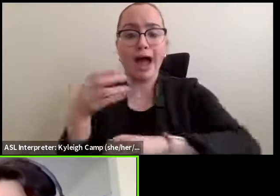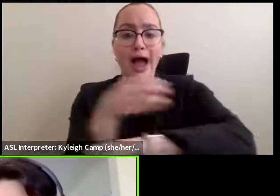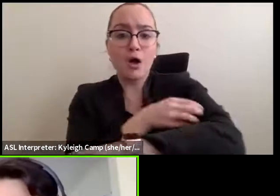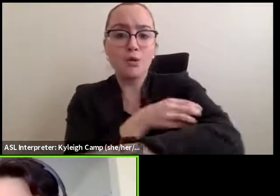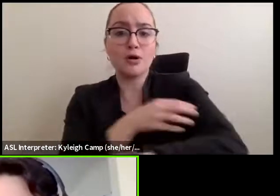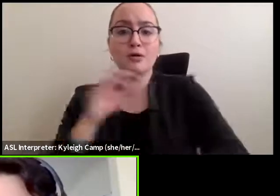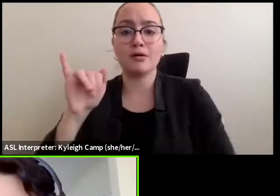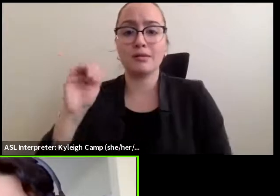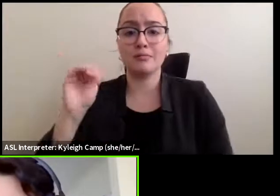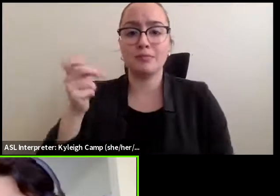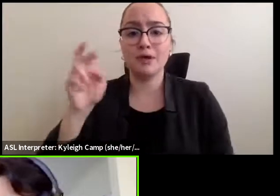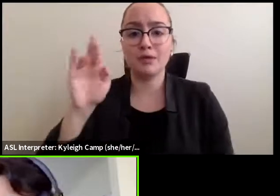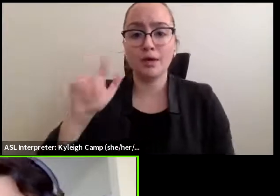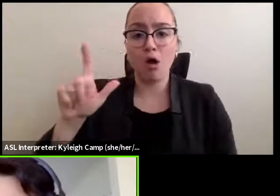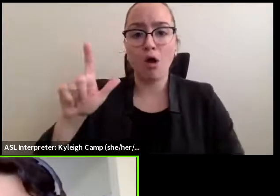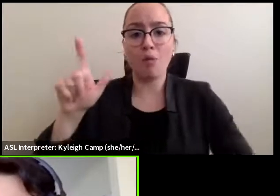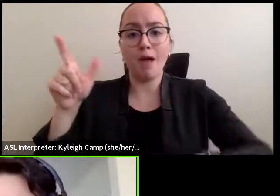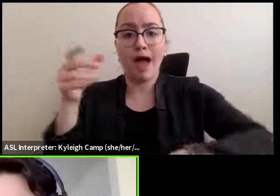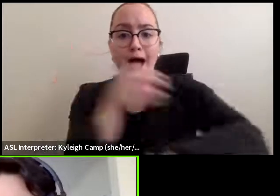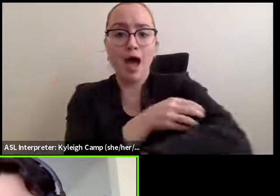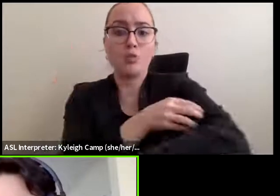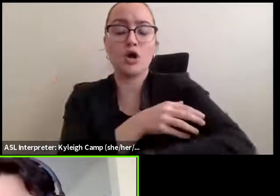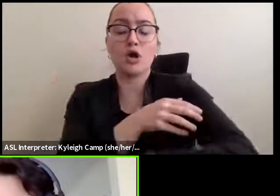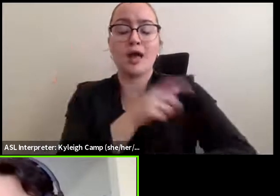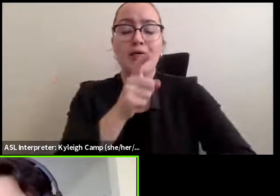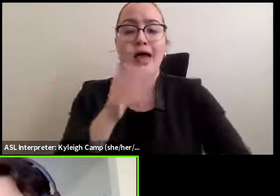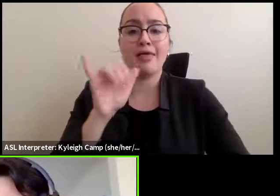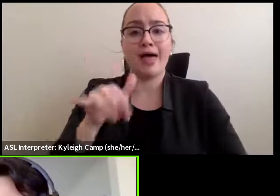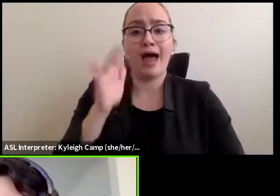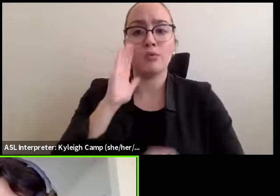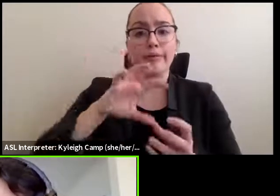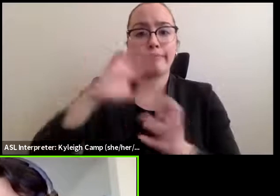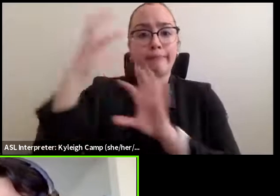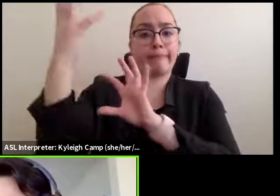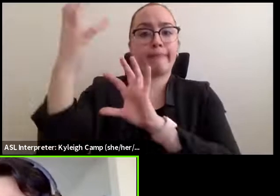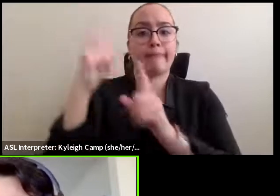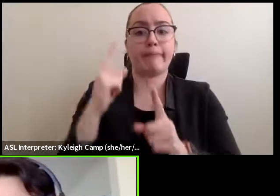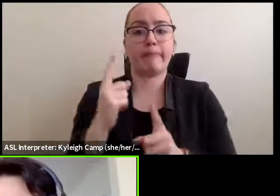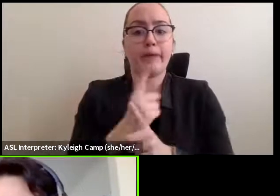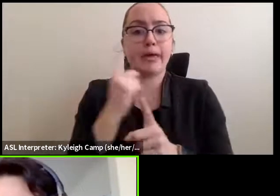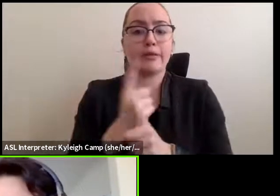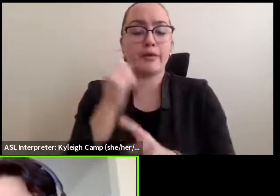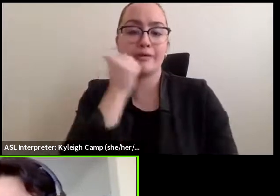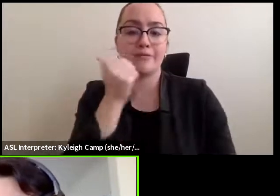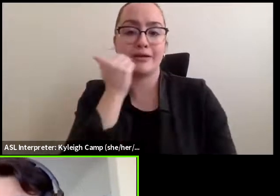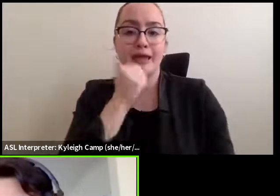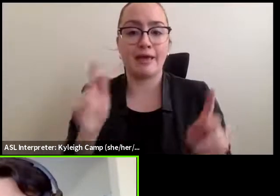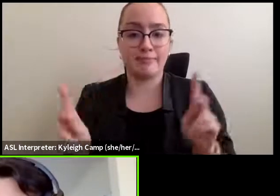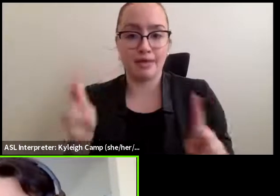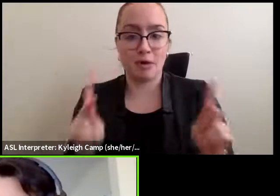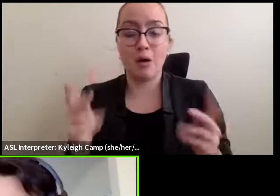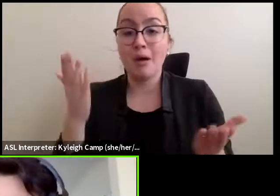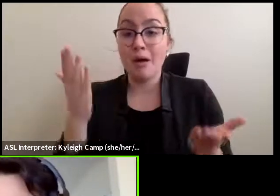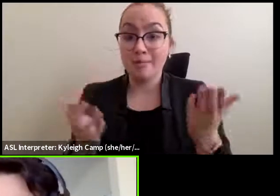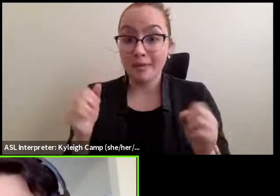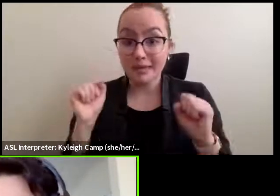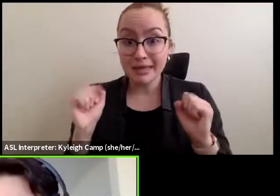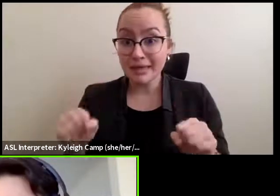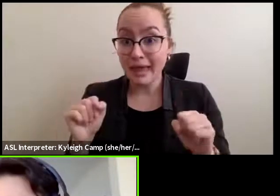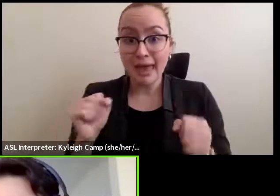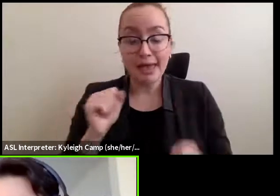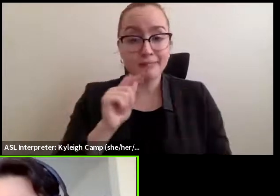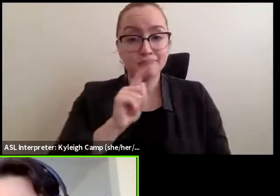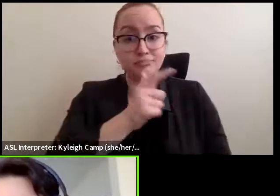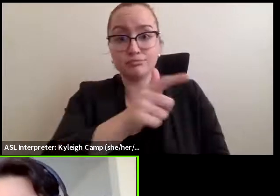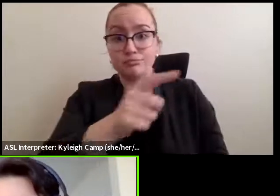drawing lines that just really disrupt the normal flow of people. And so maybe you could go around the table. And I just like to know your opinion about the